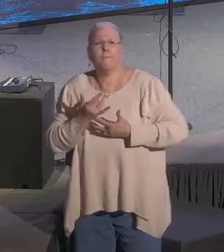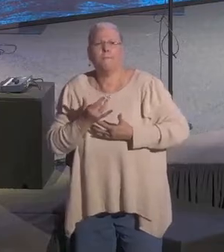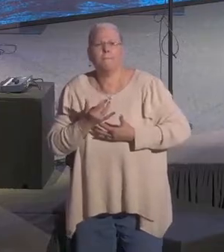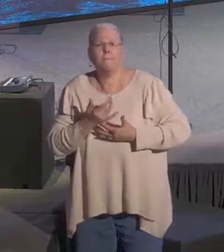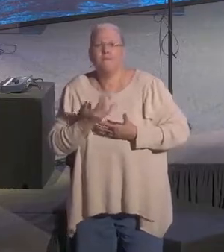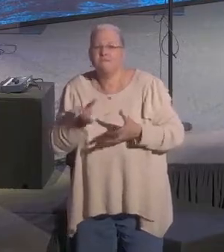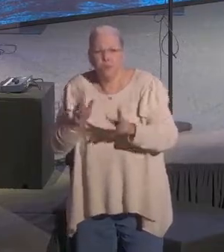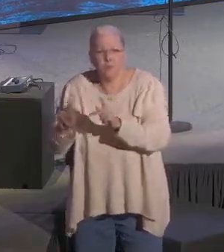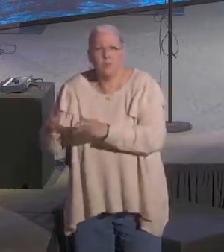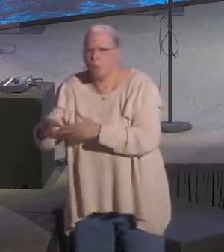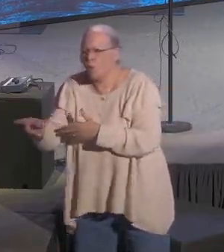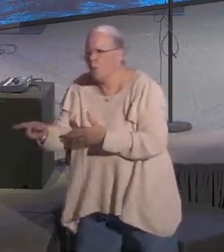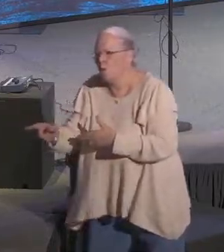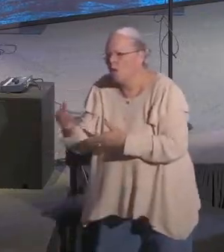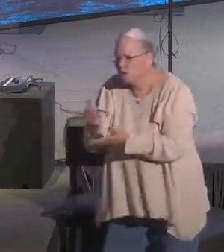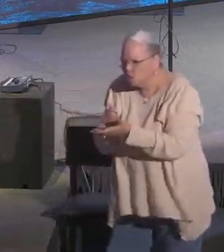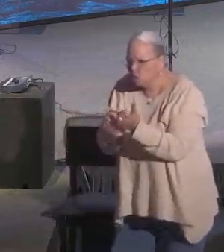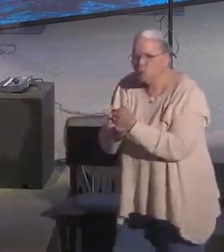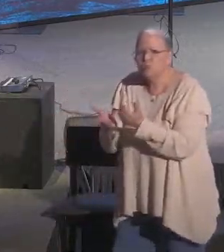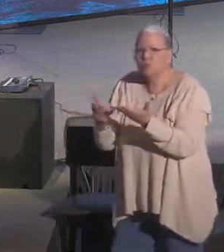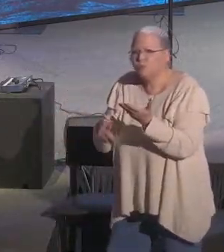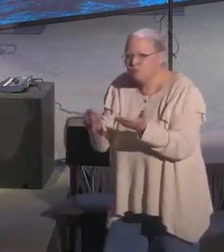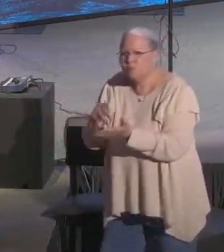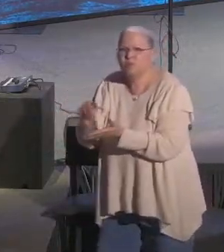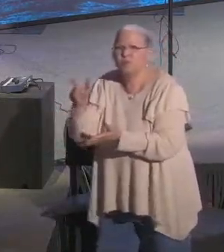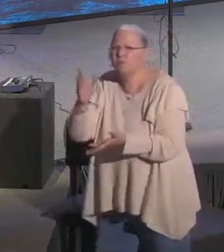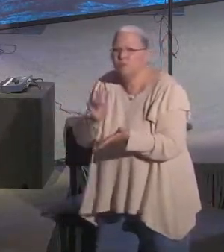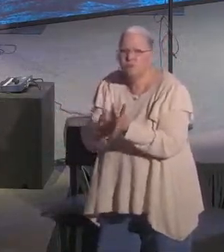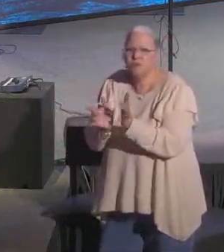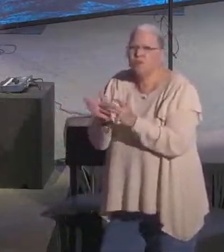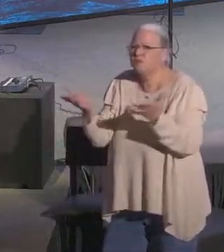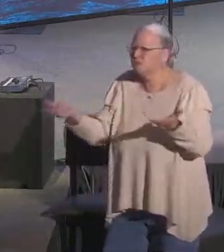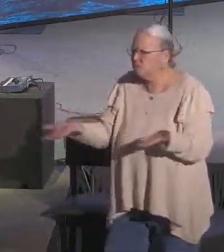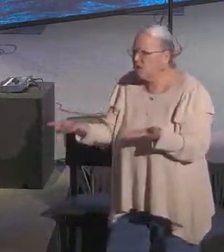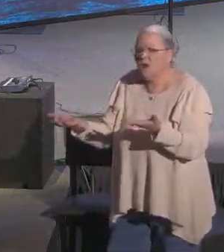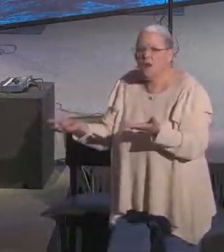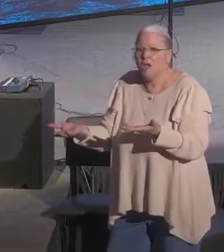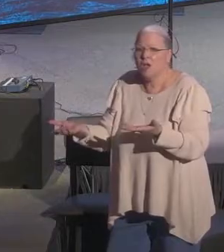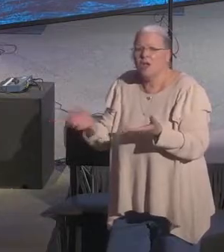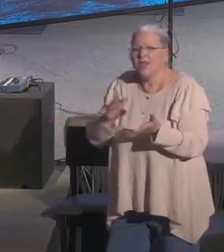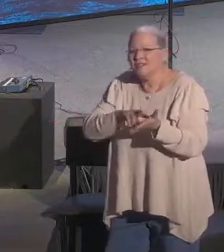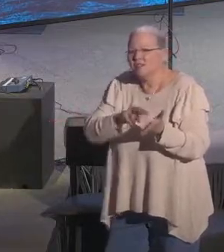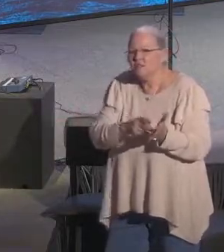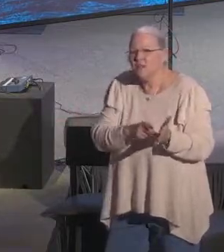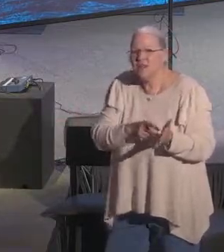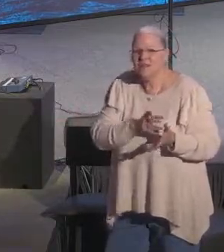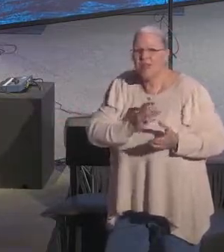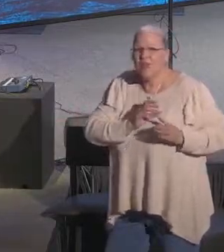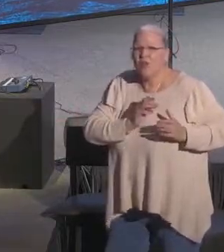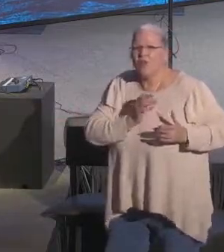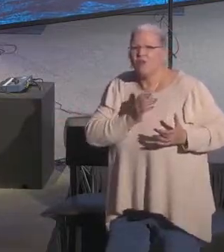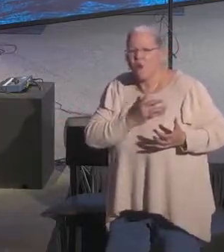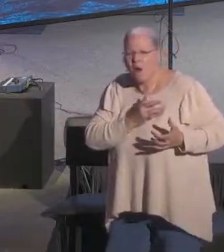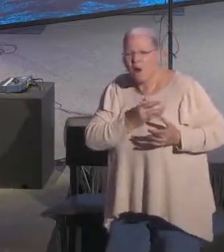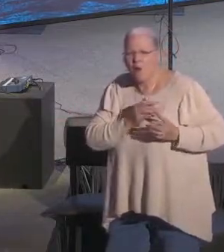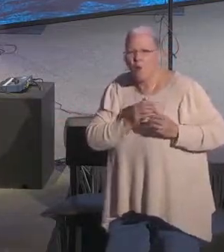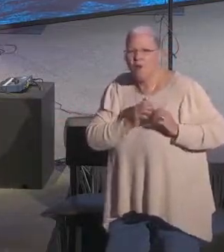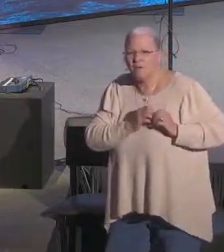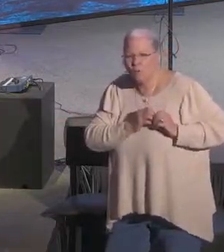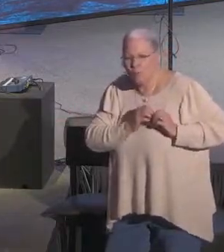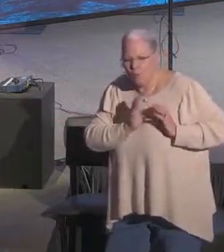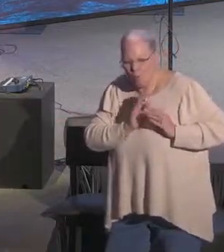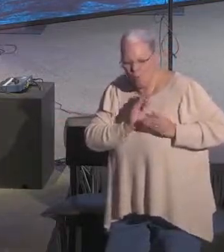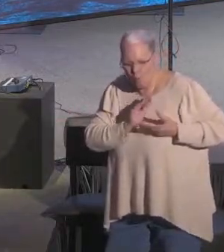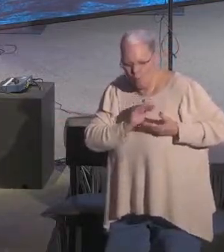means? It means they had a contrite heart. You know that word contrite? It means remorse.